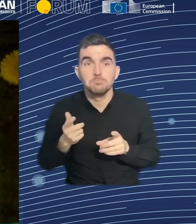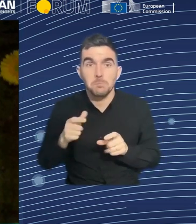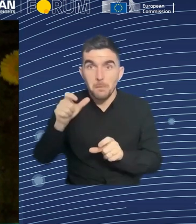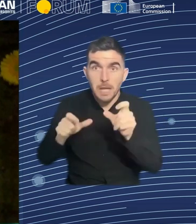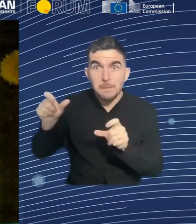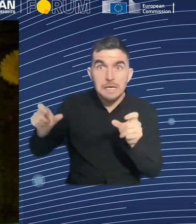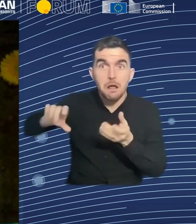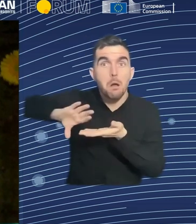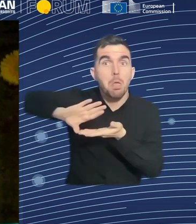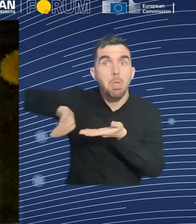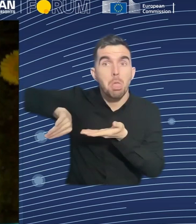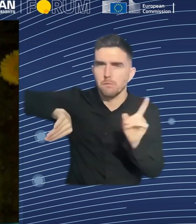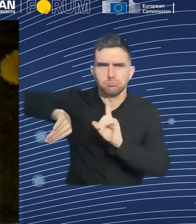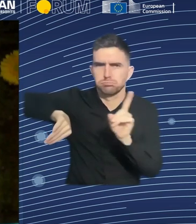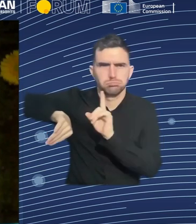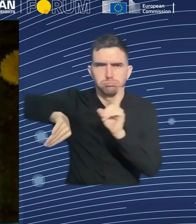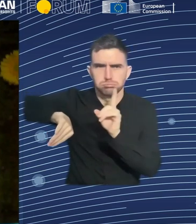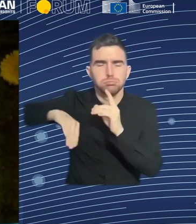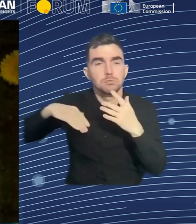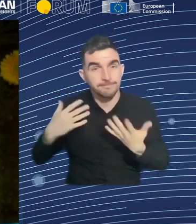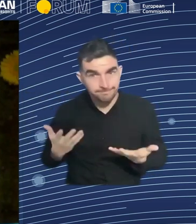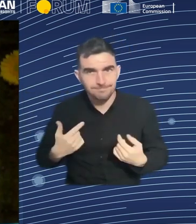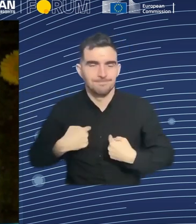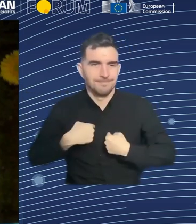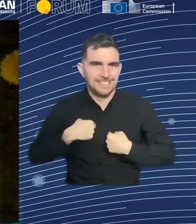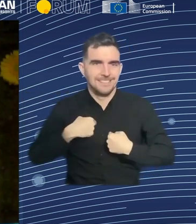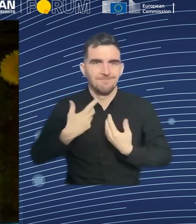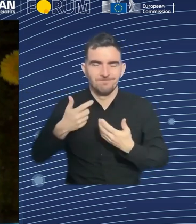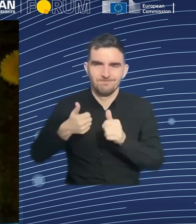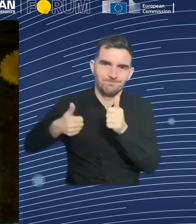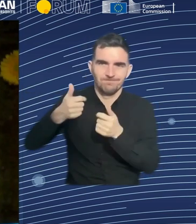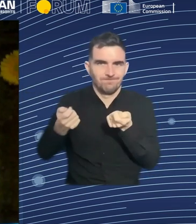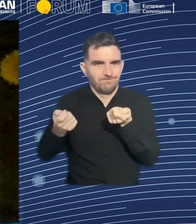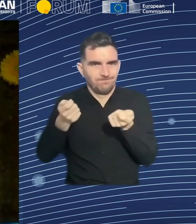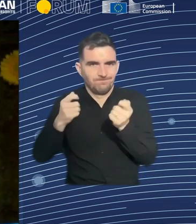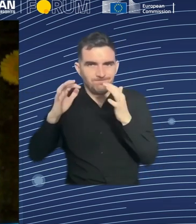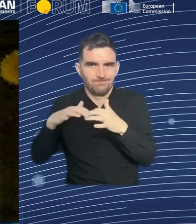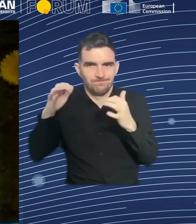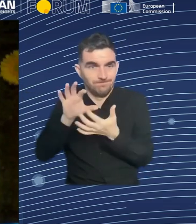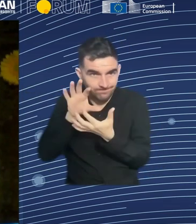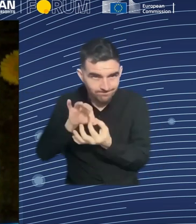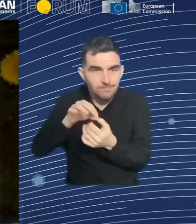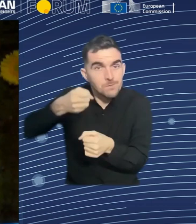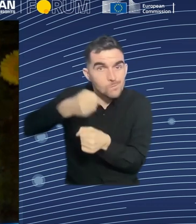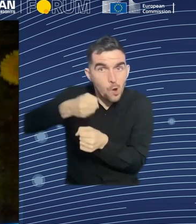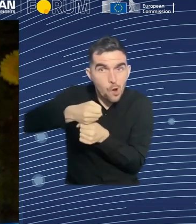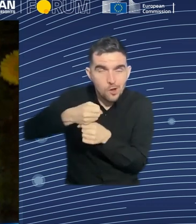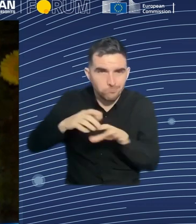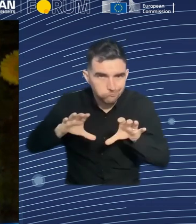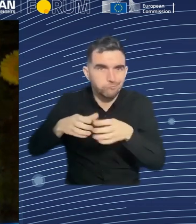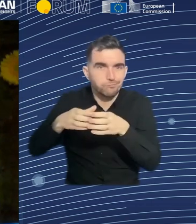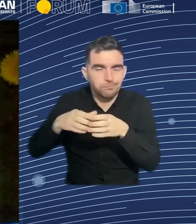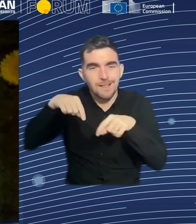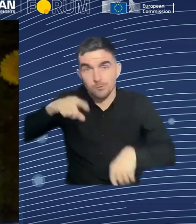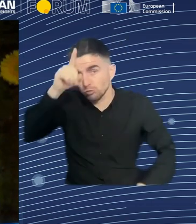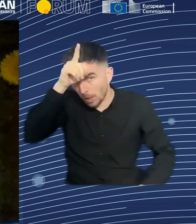Germany, we always empowered those who are a little bit far away from the